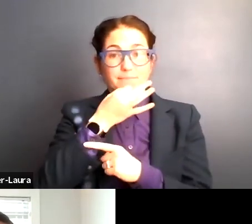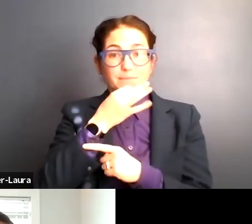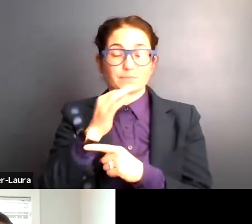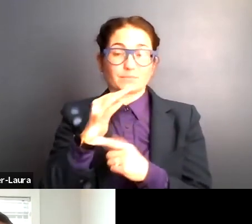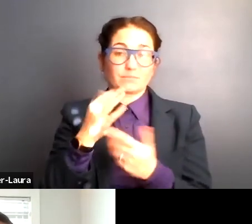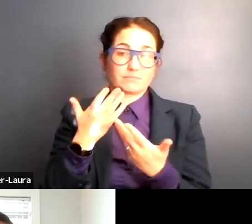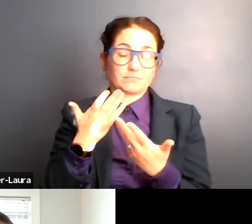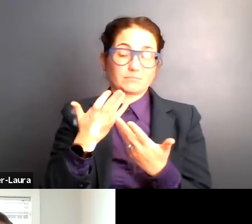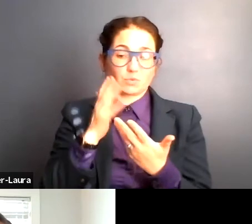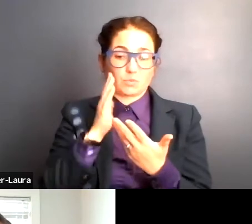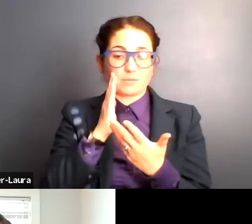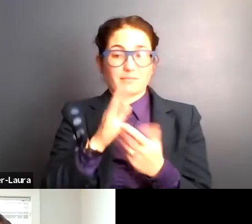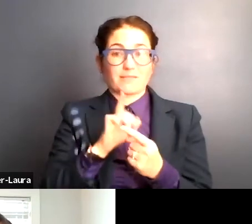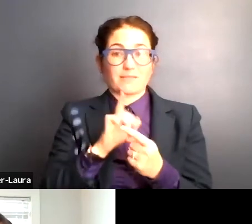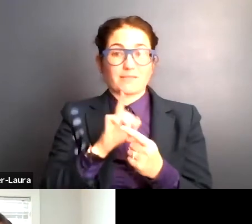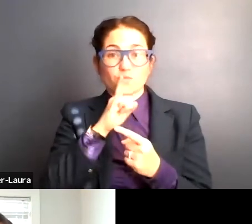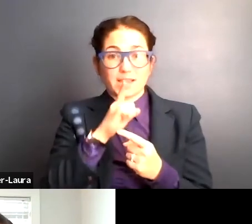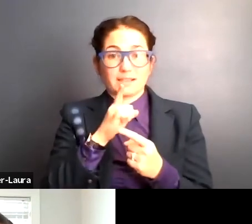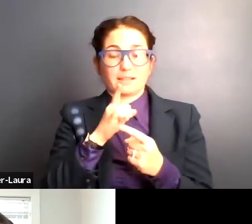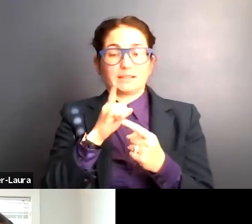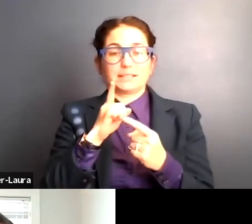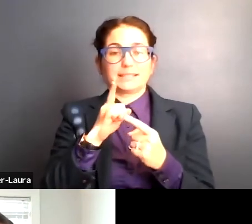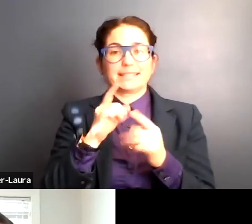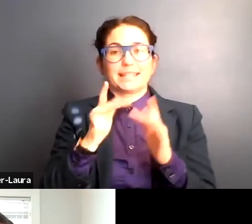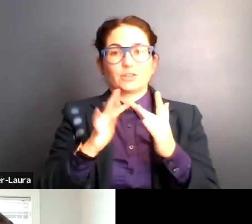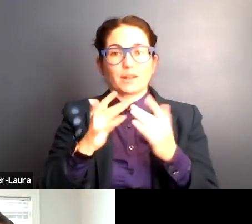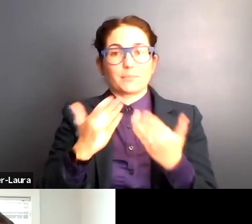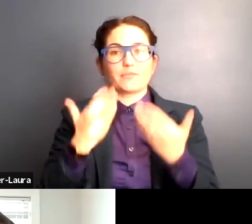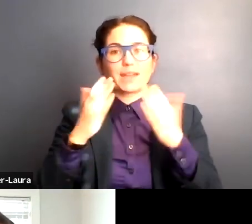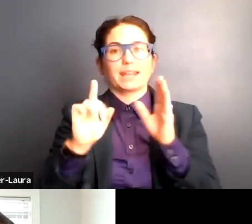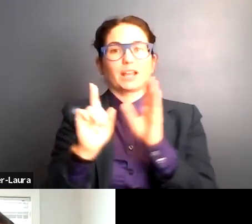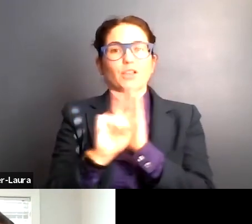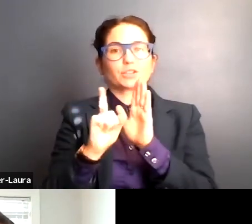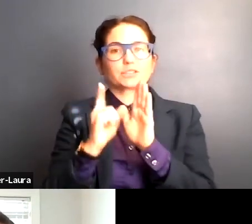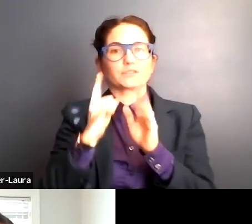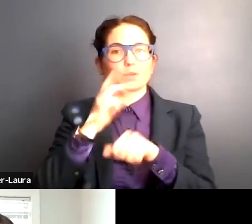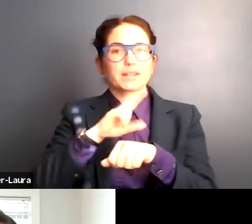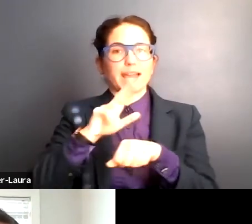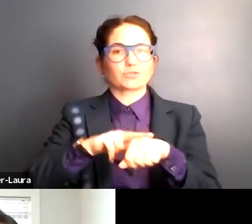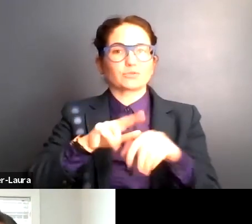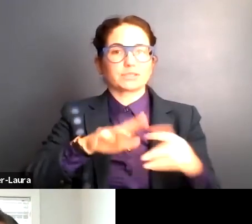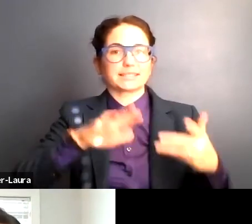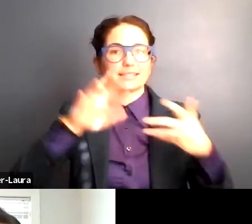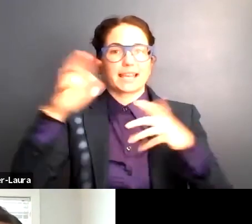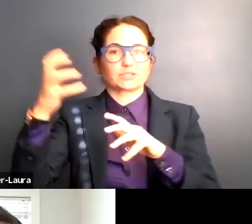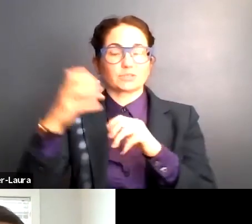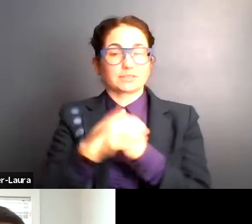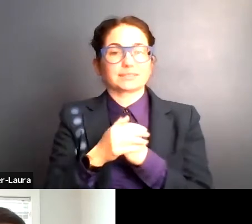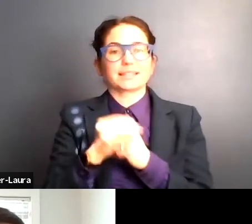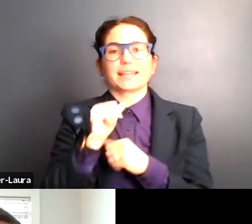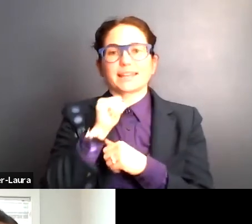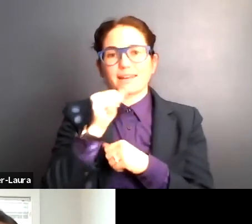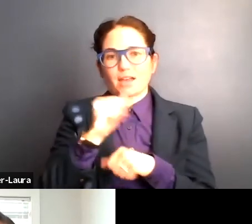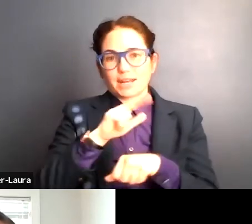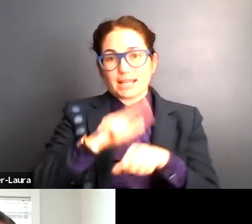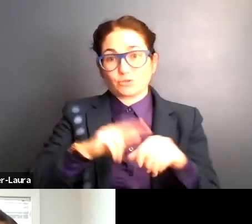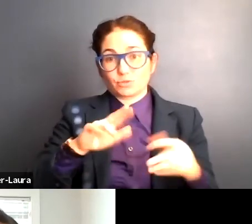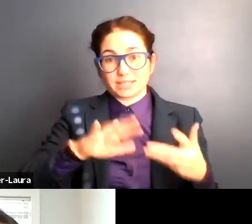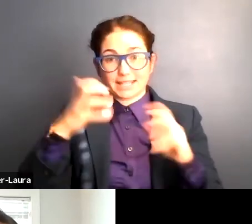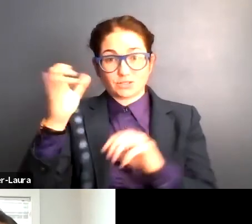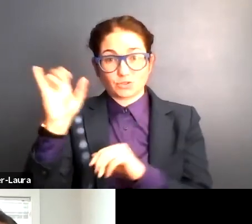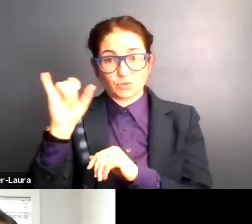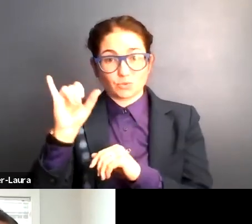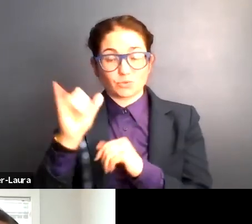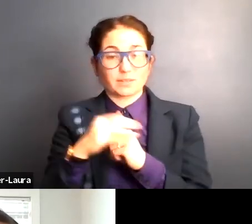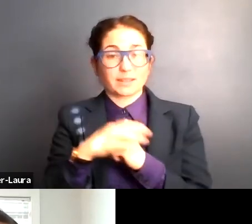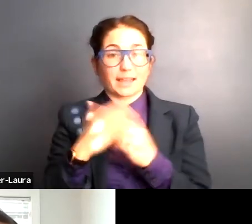of internet providing alerts for natural disasters and even non natural disasters, like the